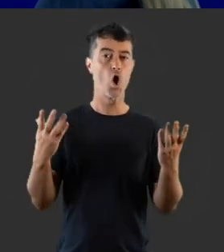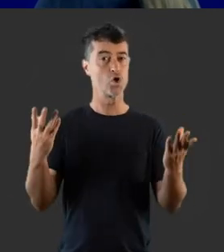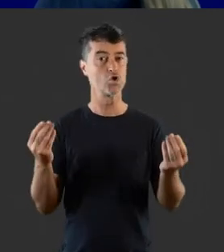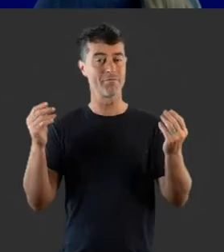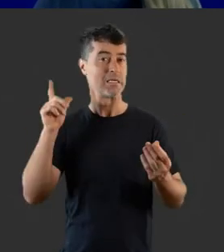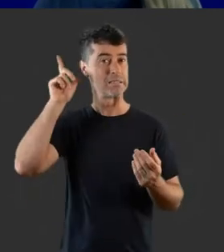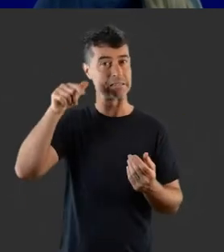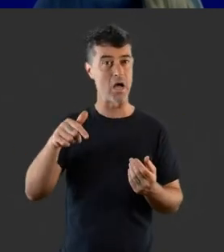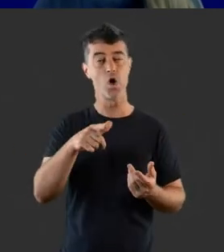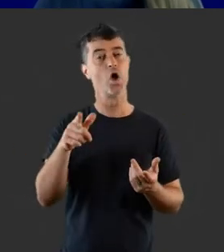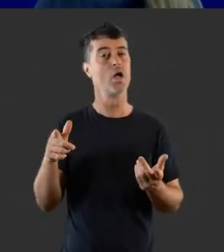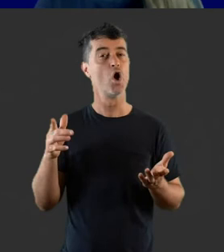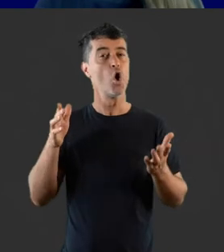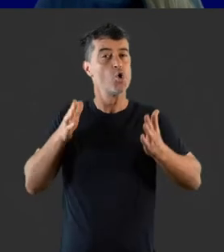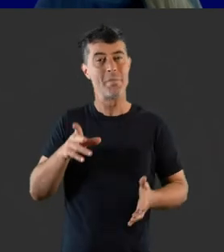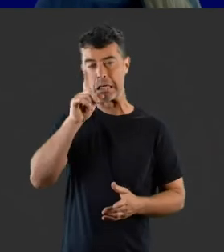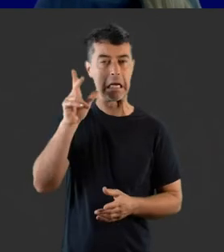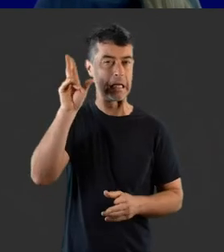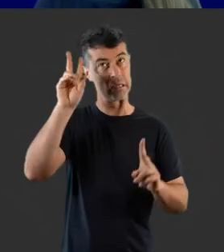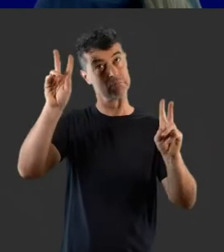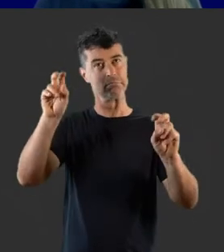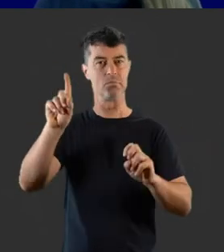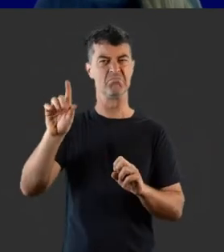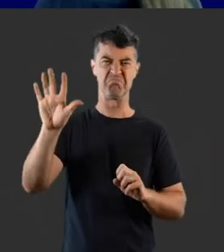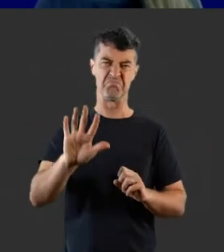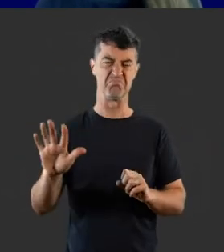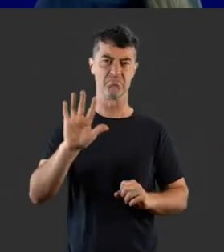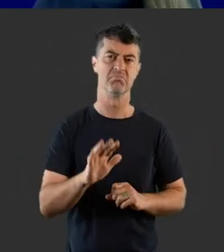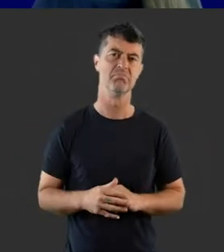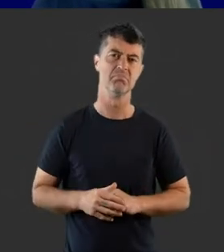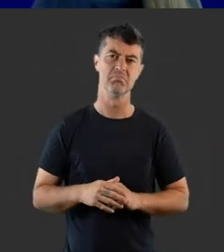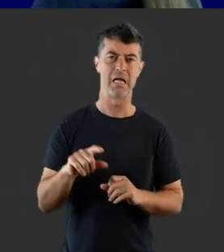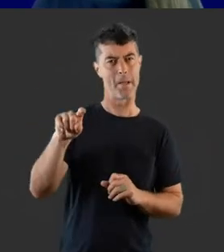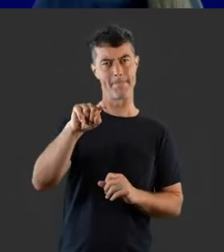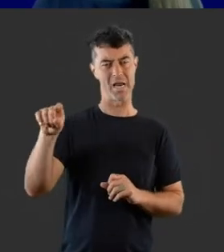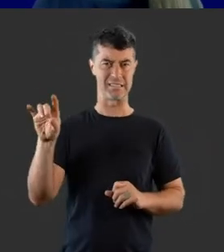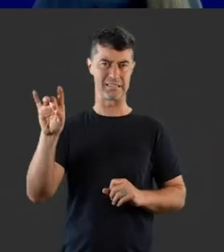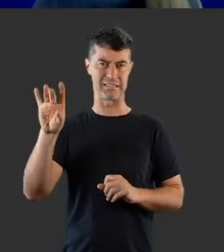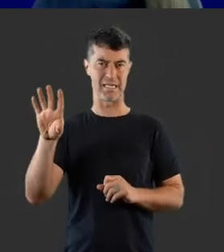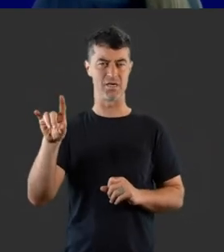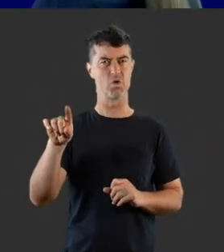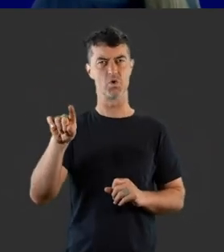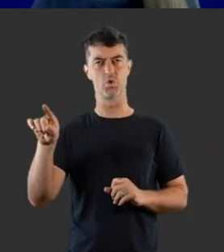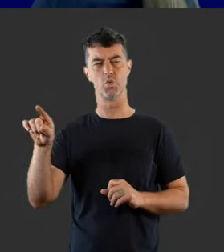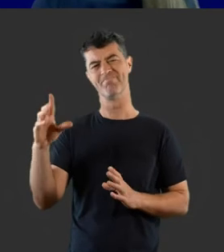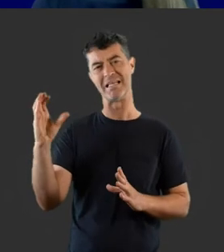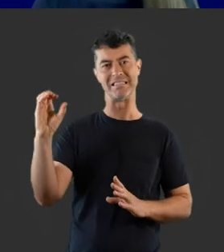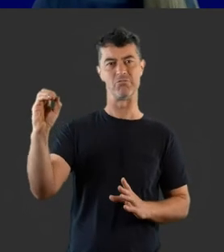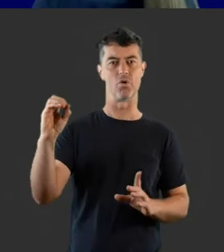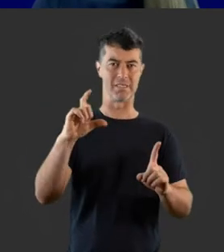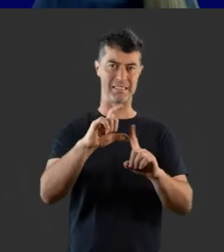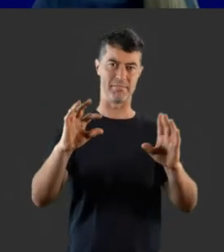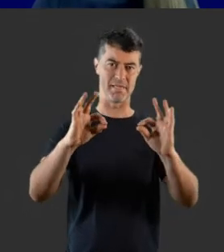The softest sound a human is thought to be able to hear is within the minus 10 to 0